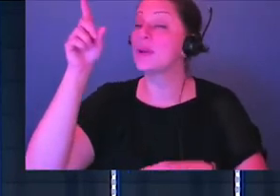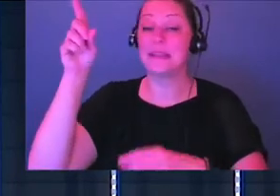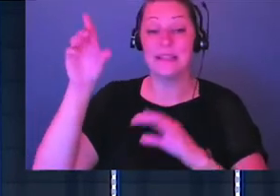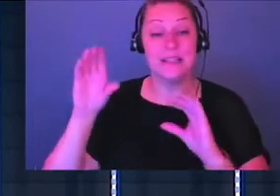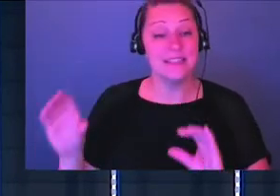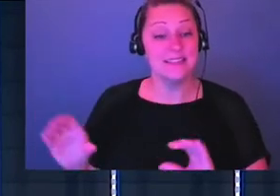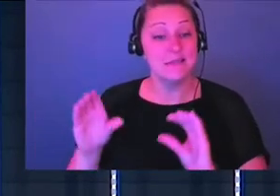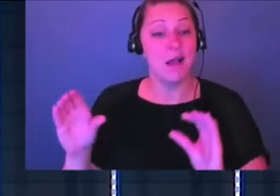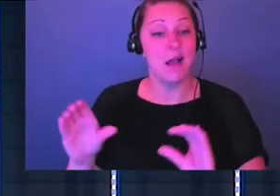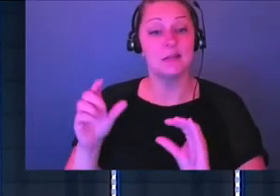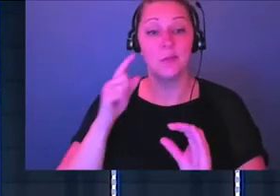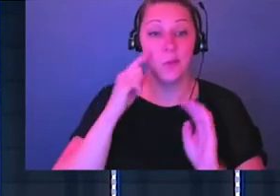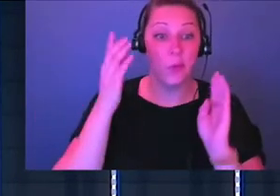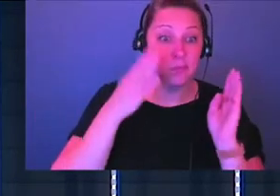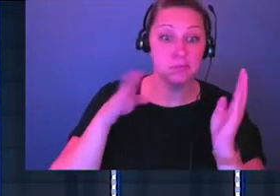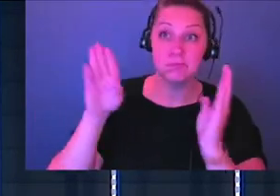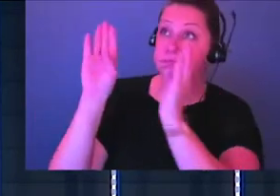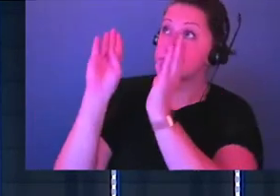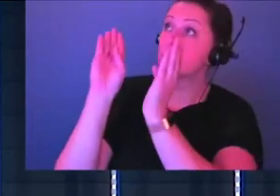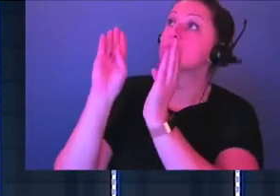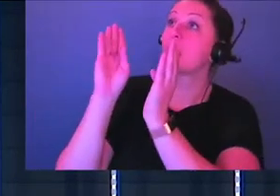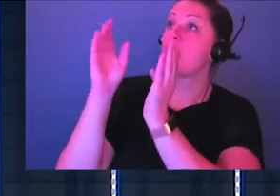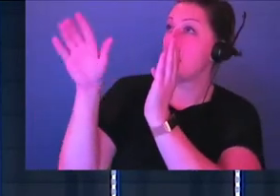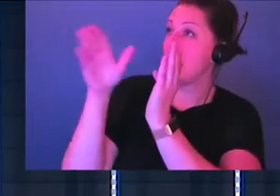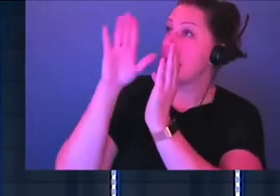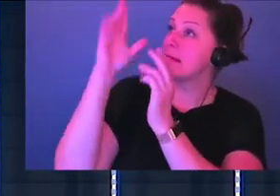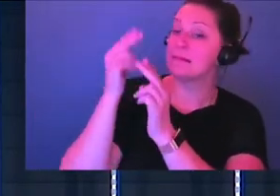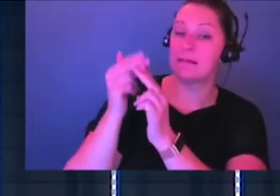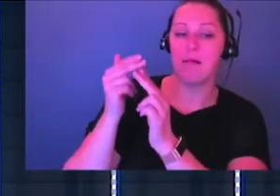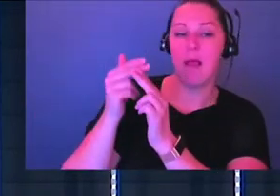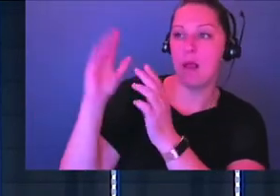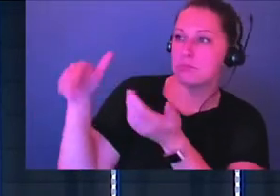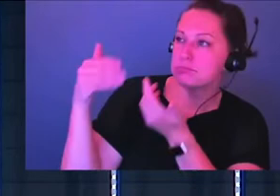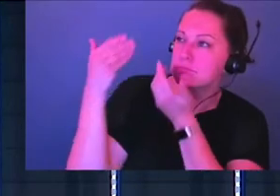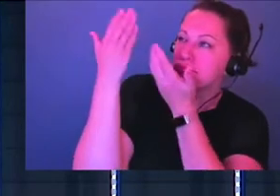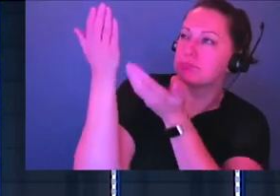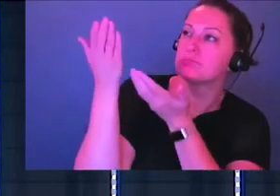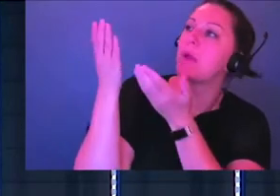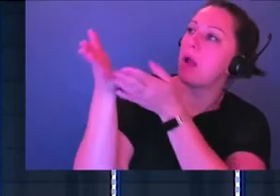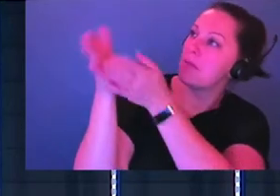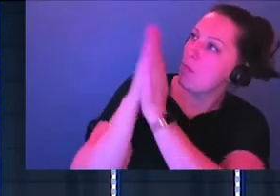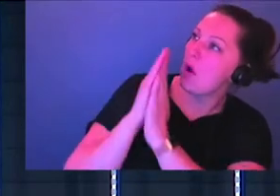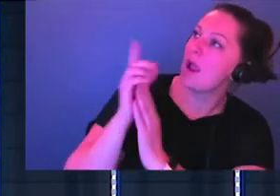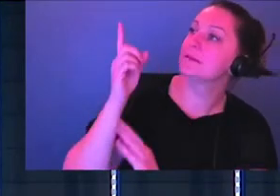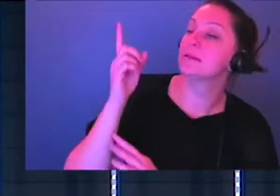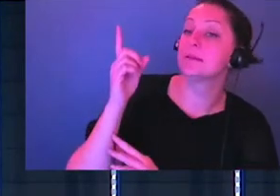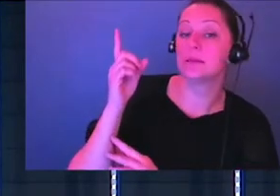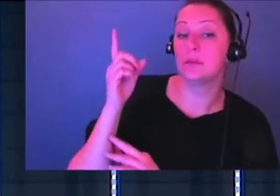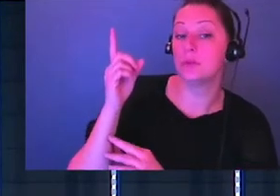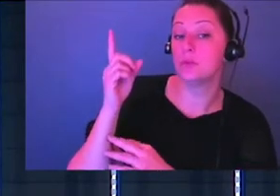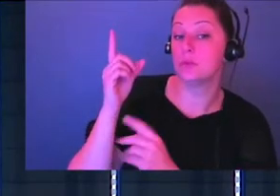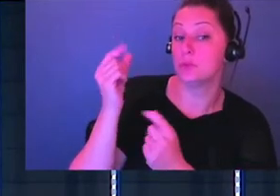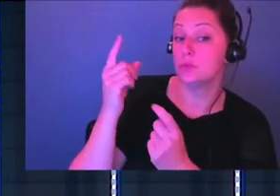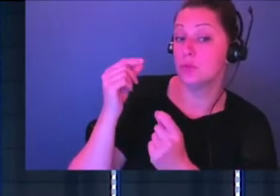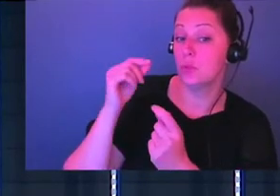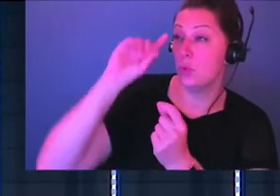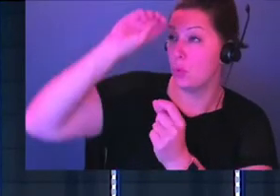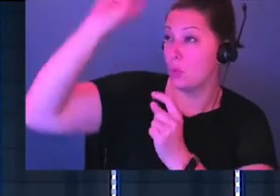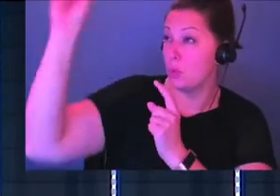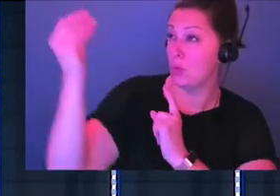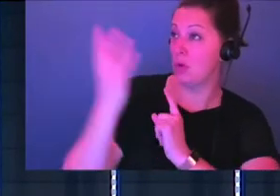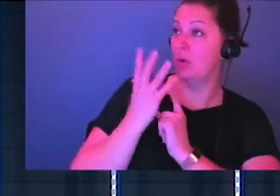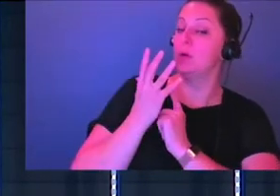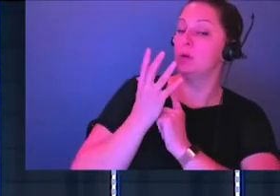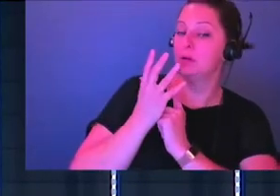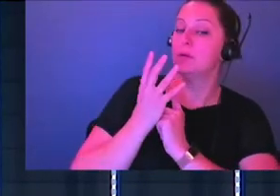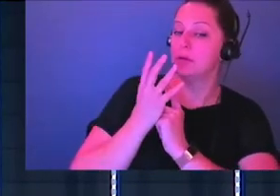when we focus our attention on him and we lift his name up and give him the praise that he deserves, he does this thing where he flips it back on us and he puts the attention